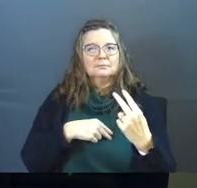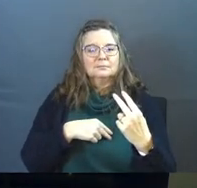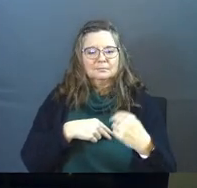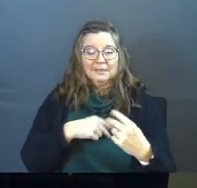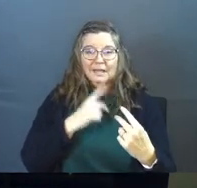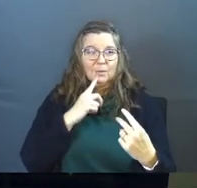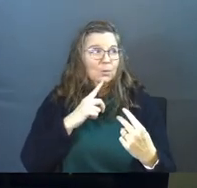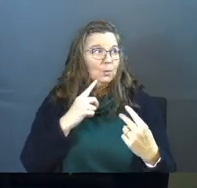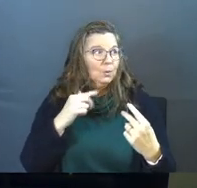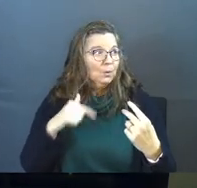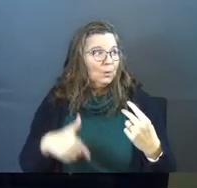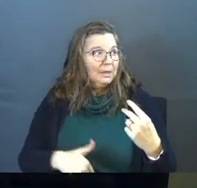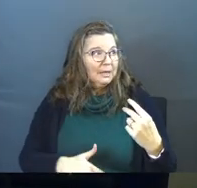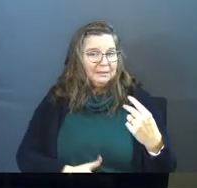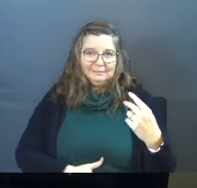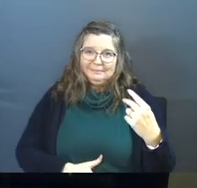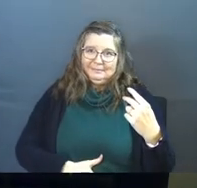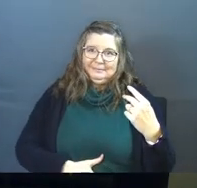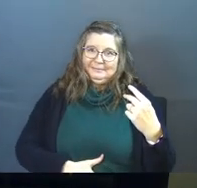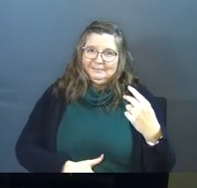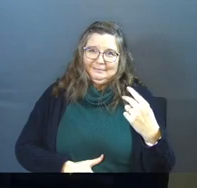He wouldn't look here at all ever.